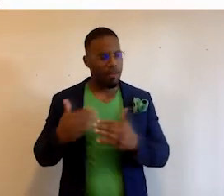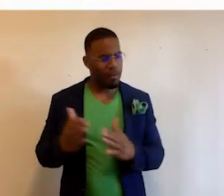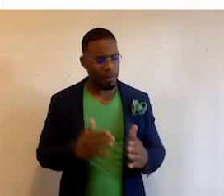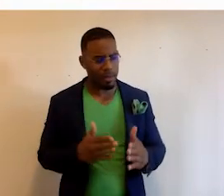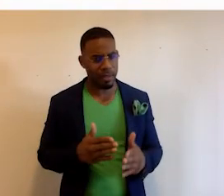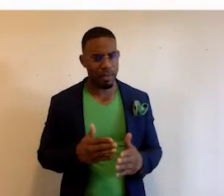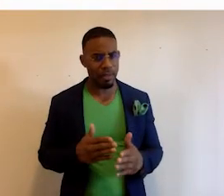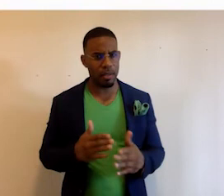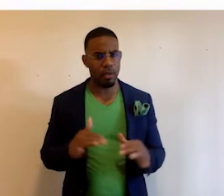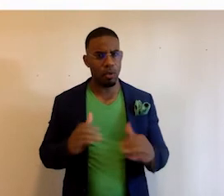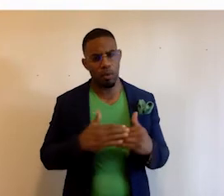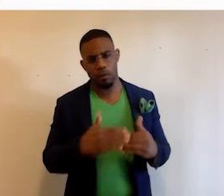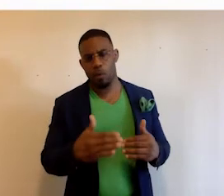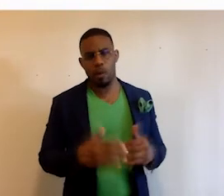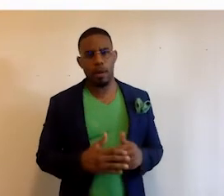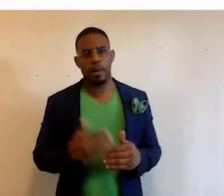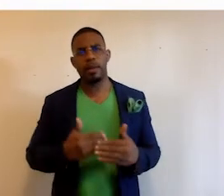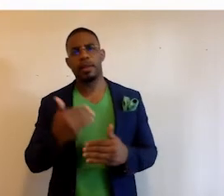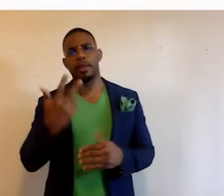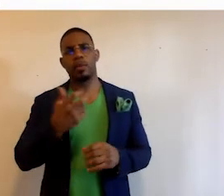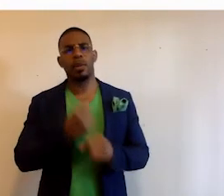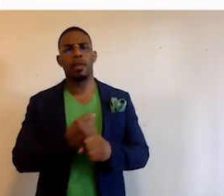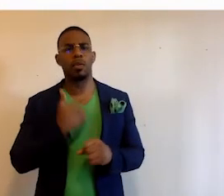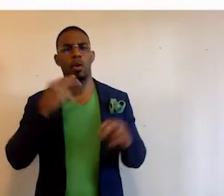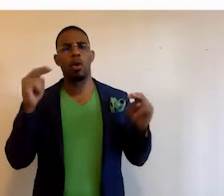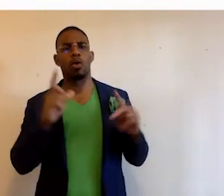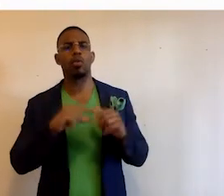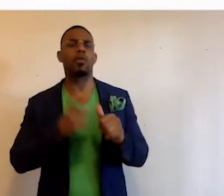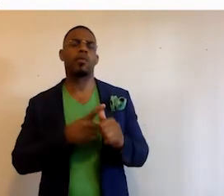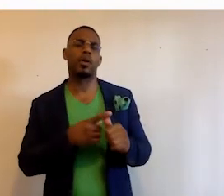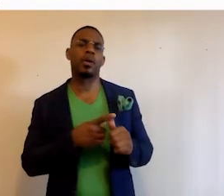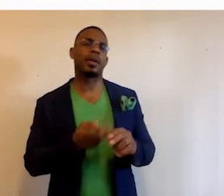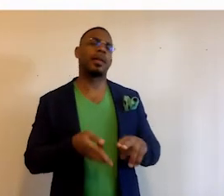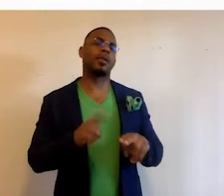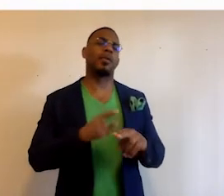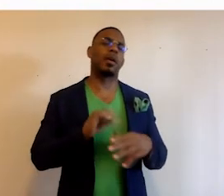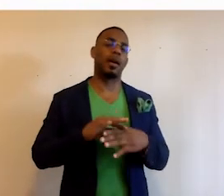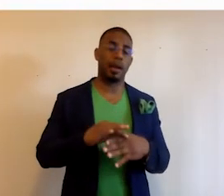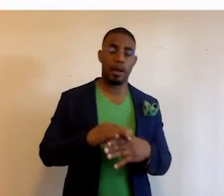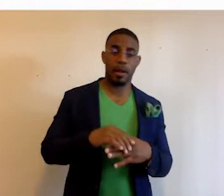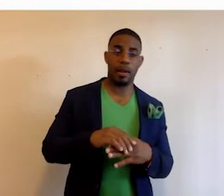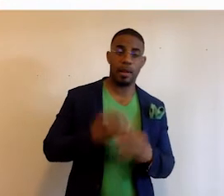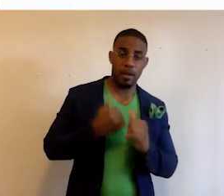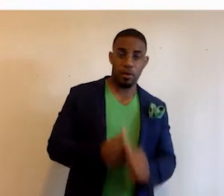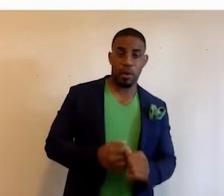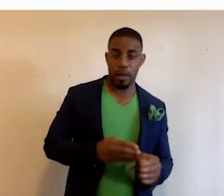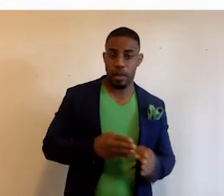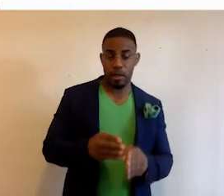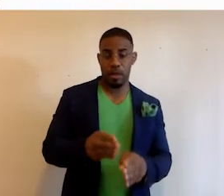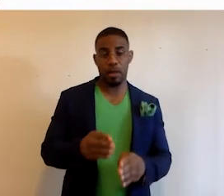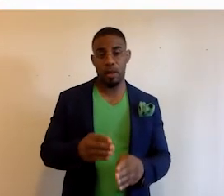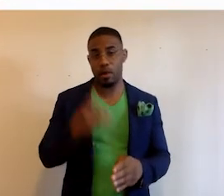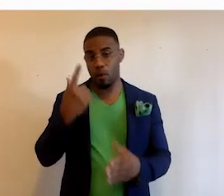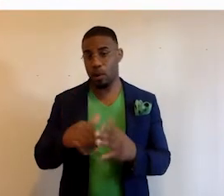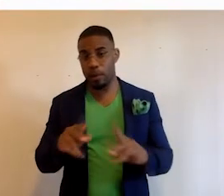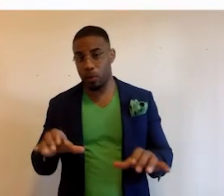going forward. The next three years where we're looking to first increase our content and tracking of demographics in terms of what